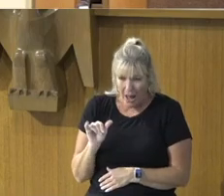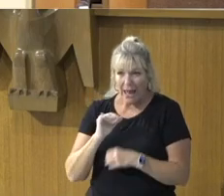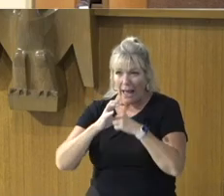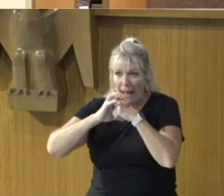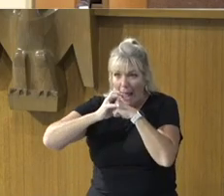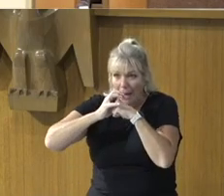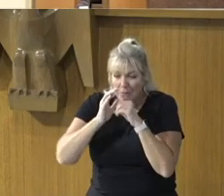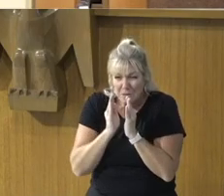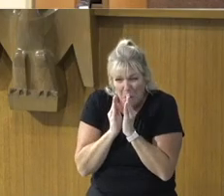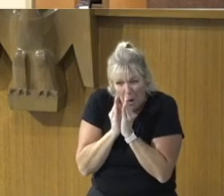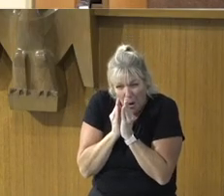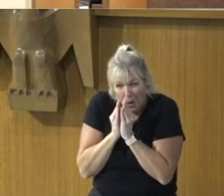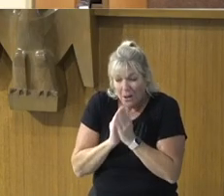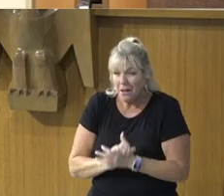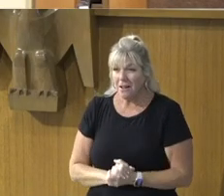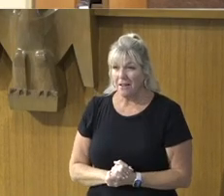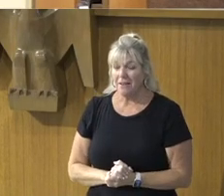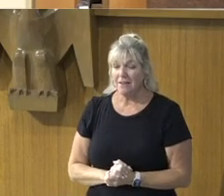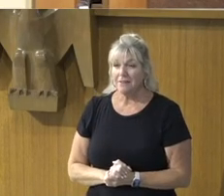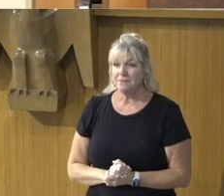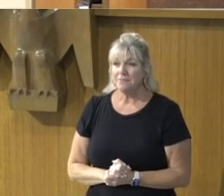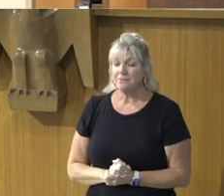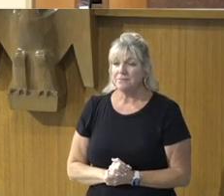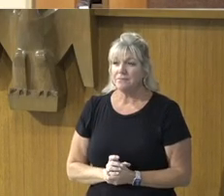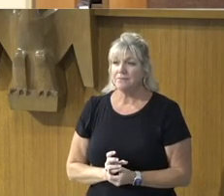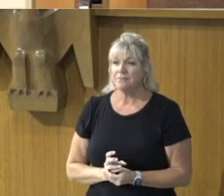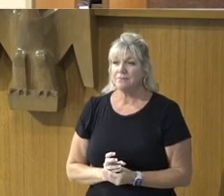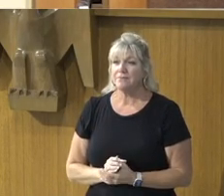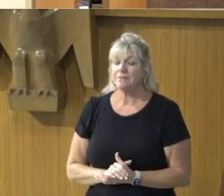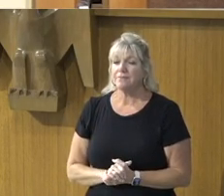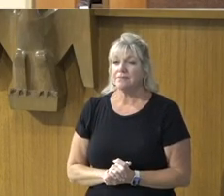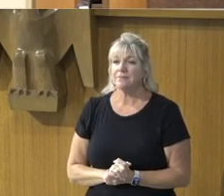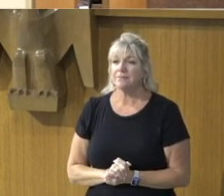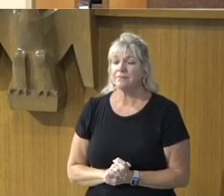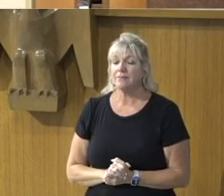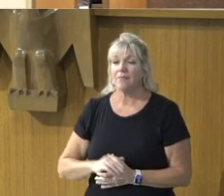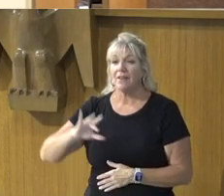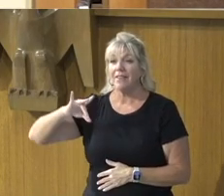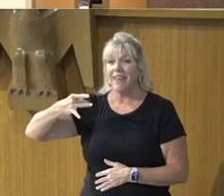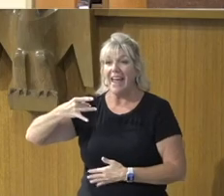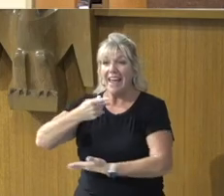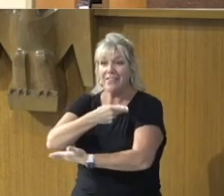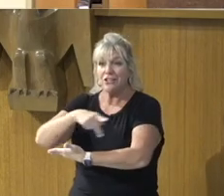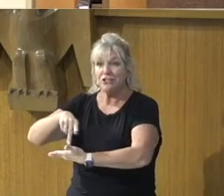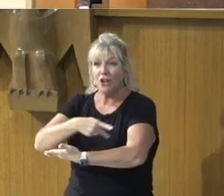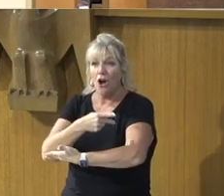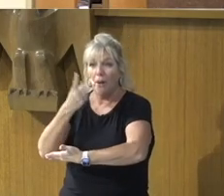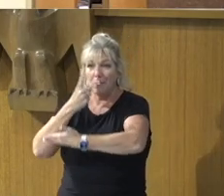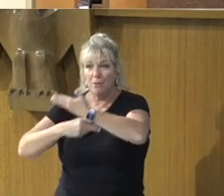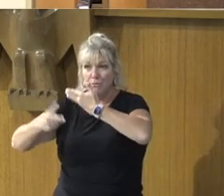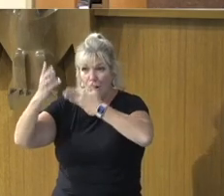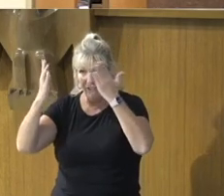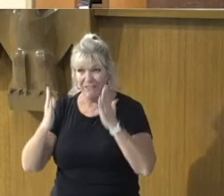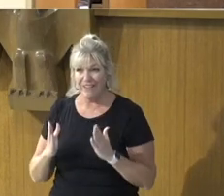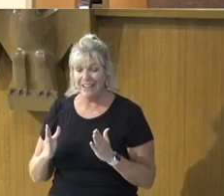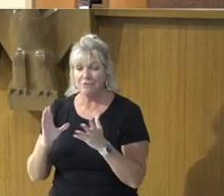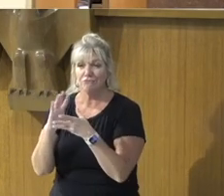Was not the poet, Prophet, Of the eighth psalm, Speaking for us, When said,